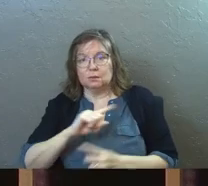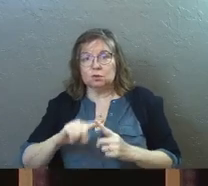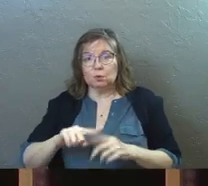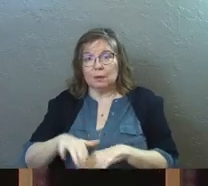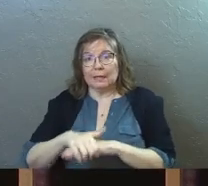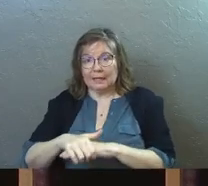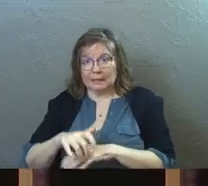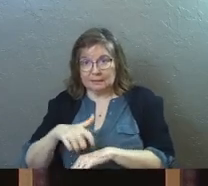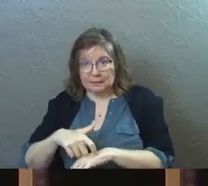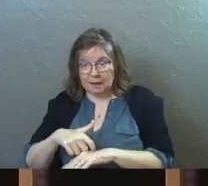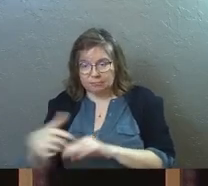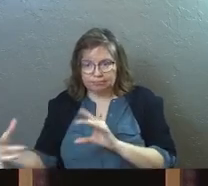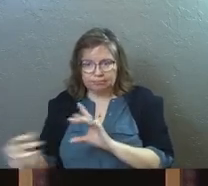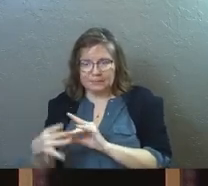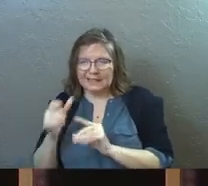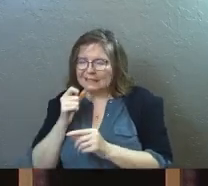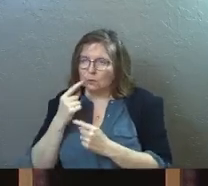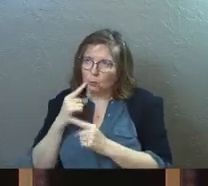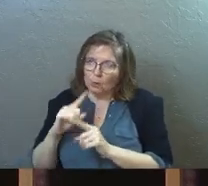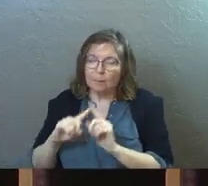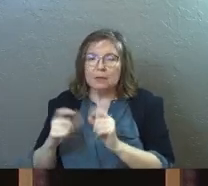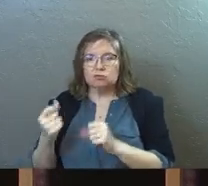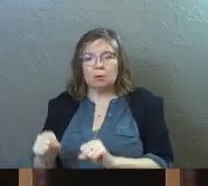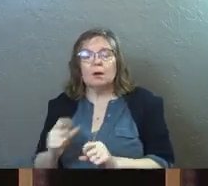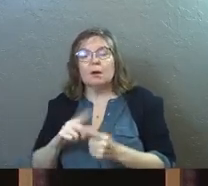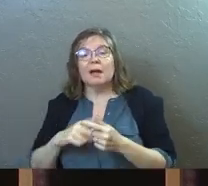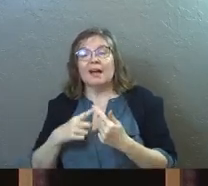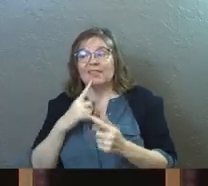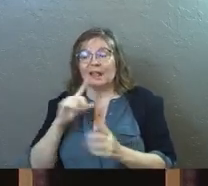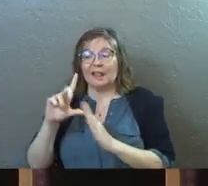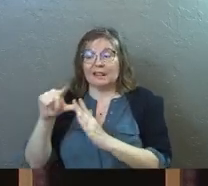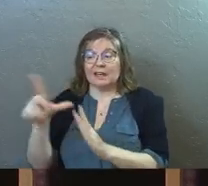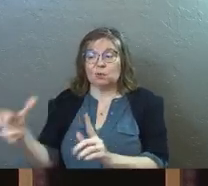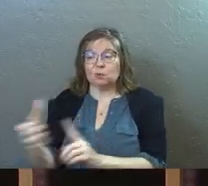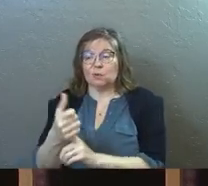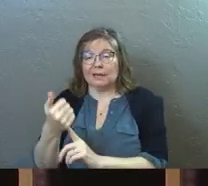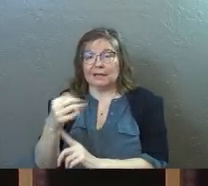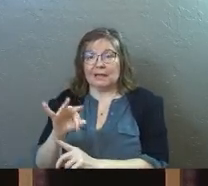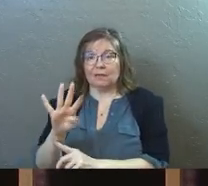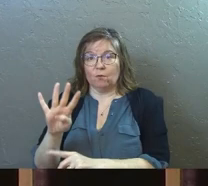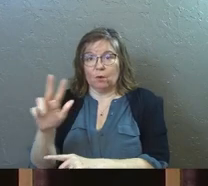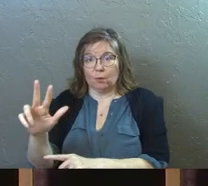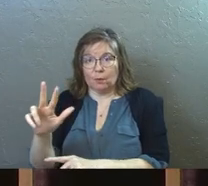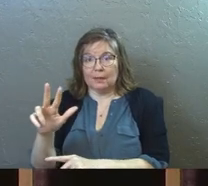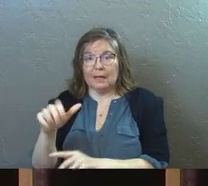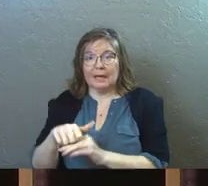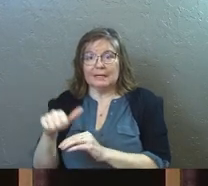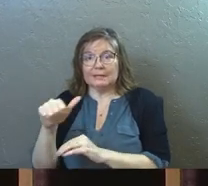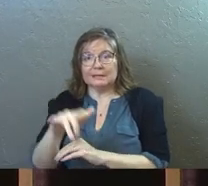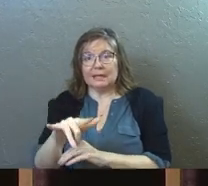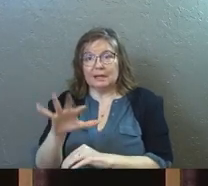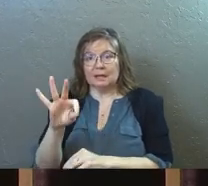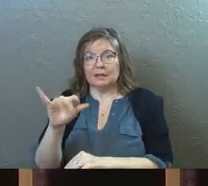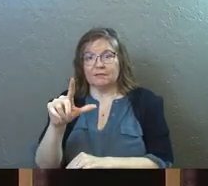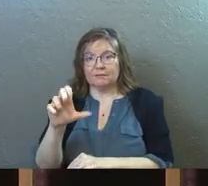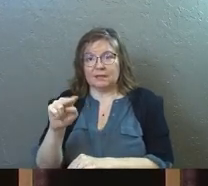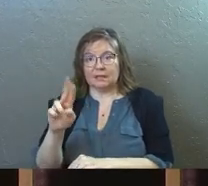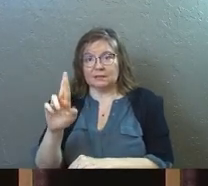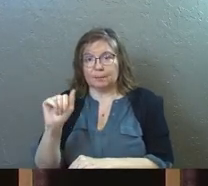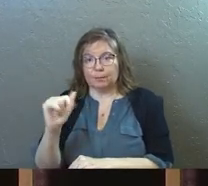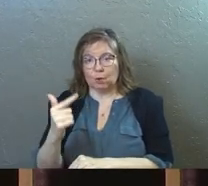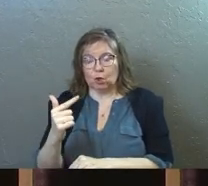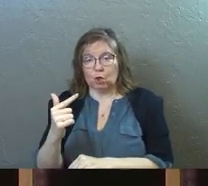England at the time, which didn't work out. He was eventually arrested in 1943 and sent to the Flossenberg